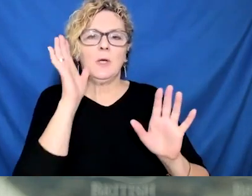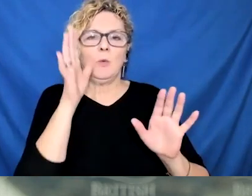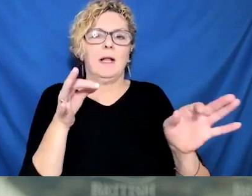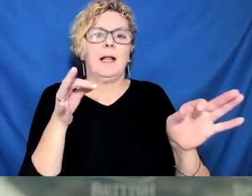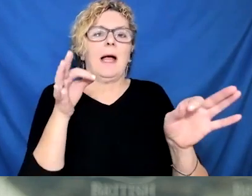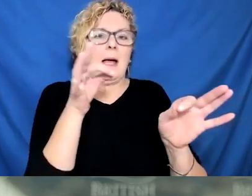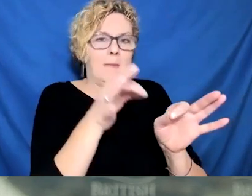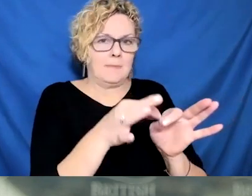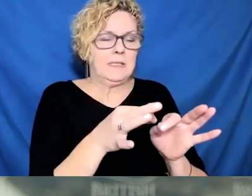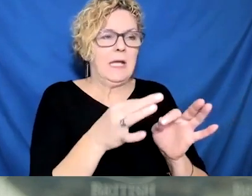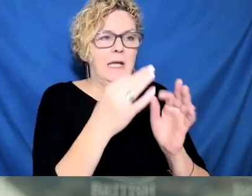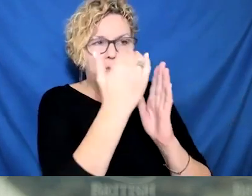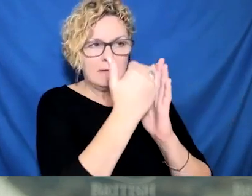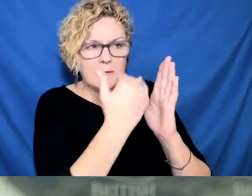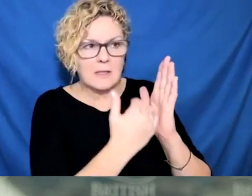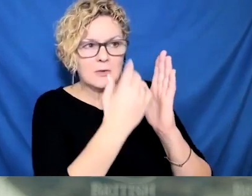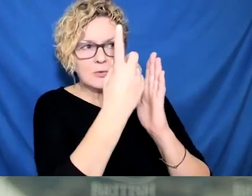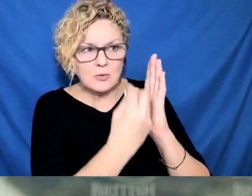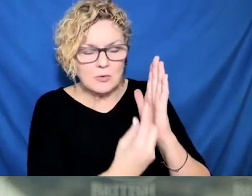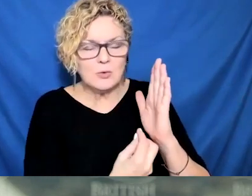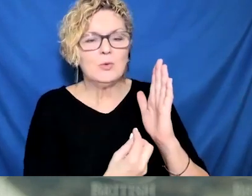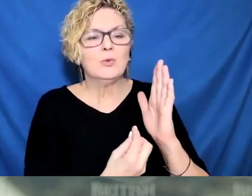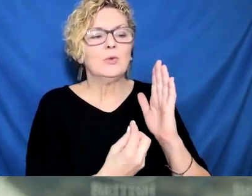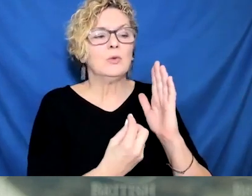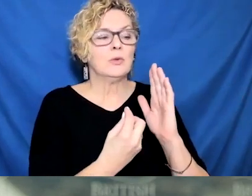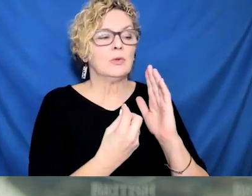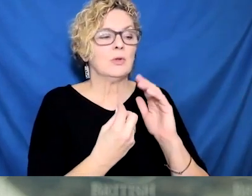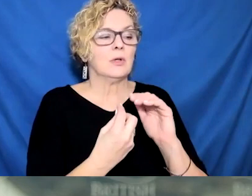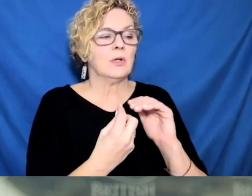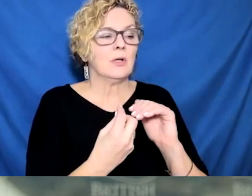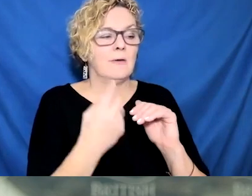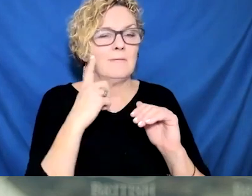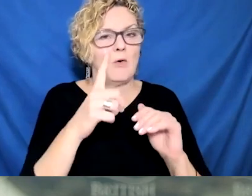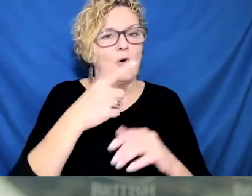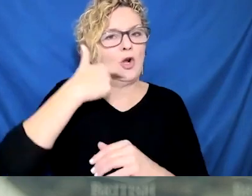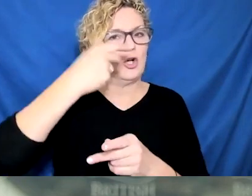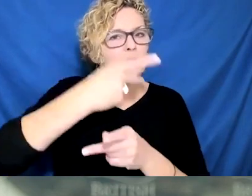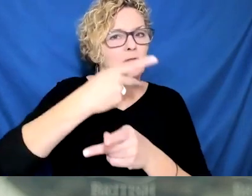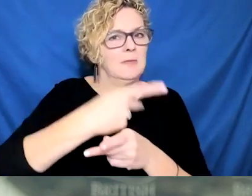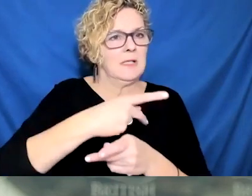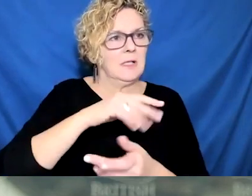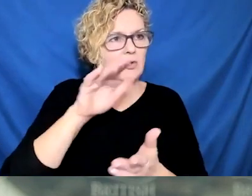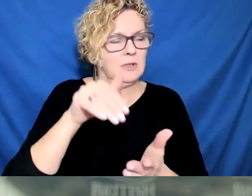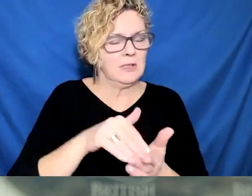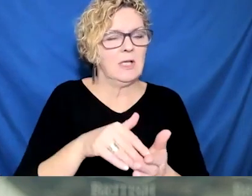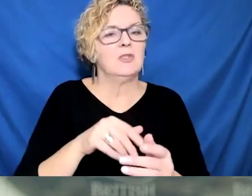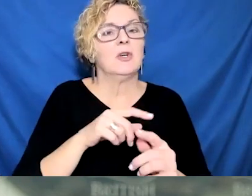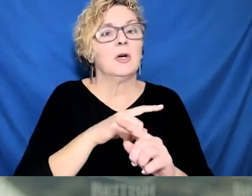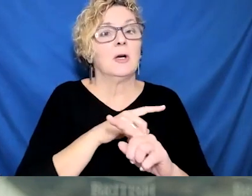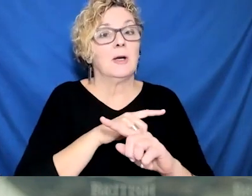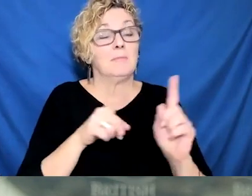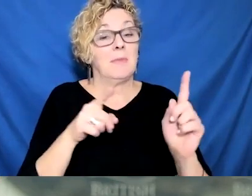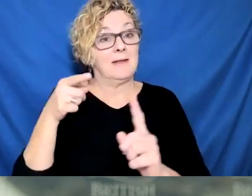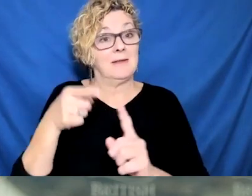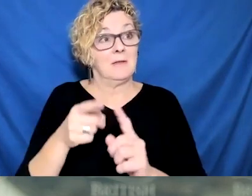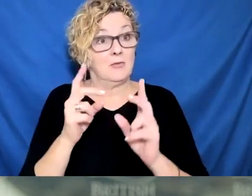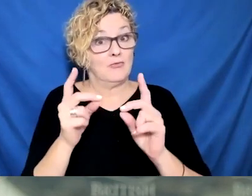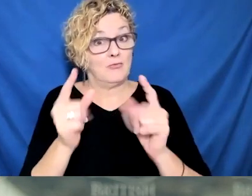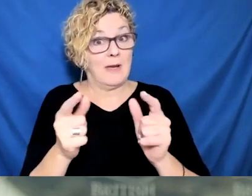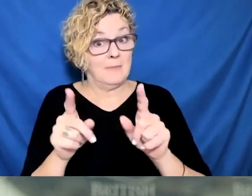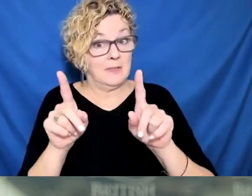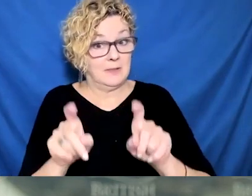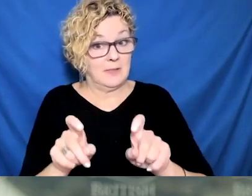priorities than long-term care. But I would expect long-term care homes to receive the rapid tests they need to